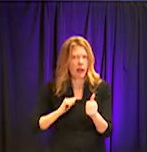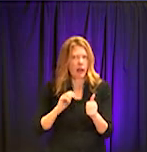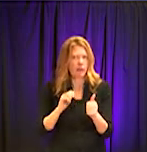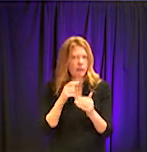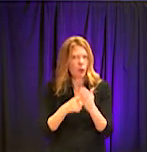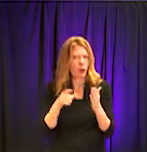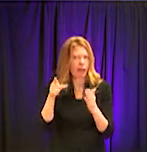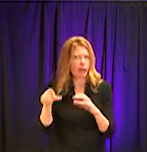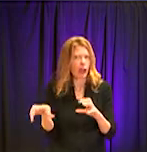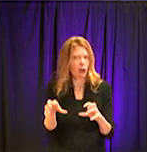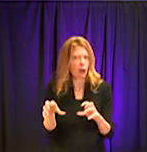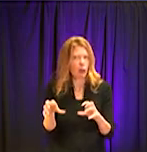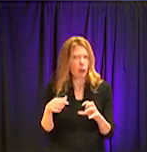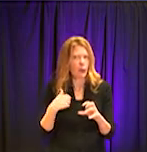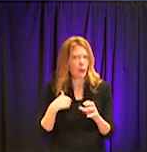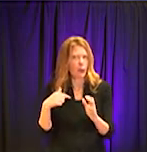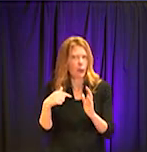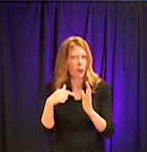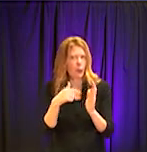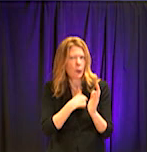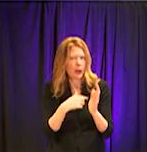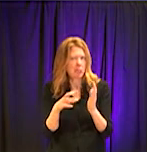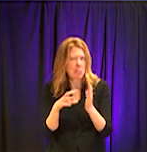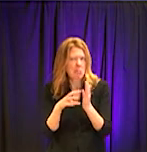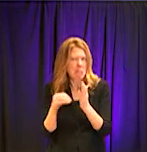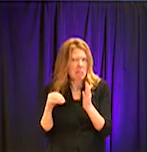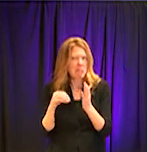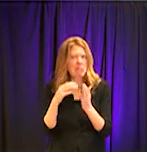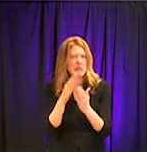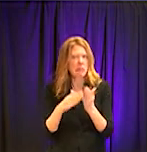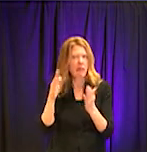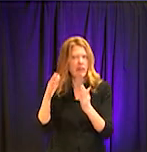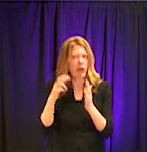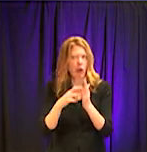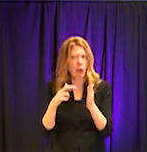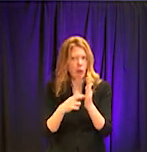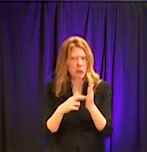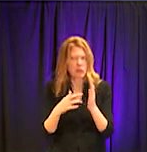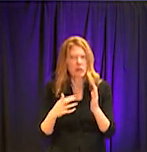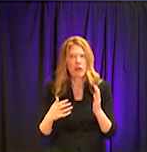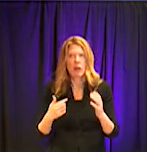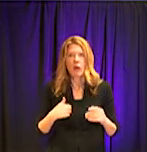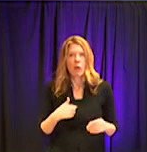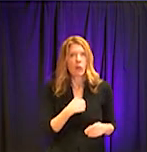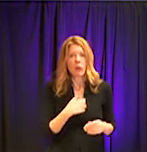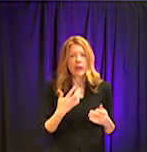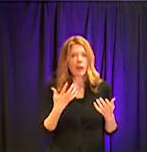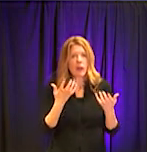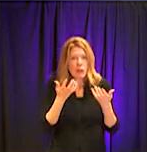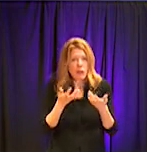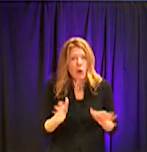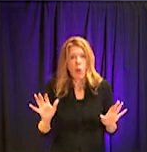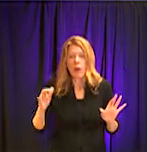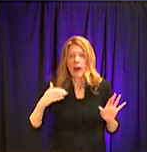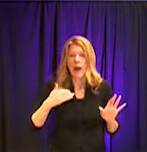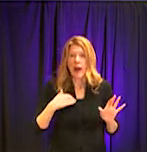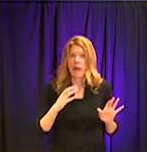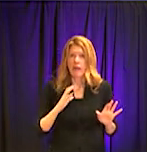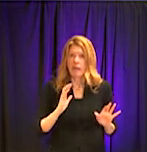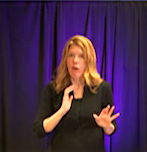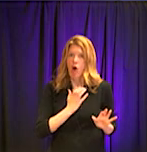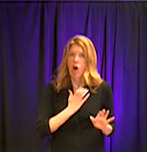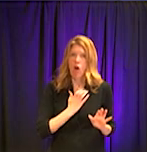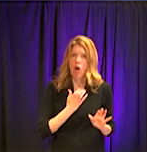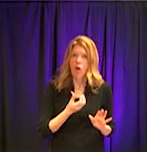for us as if we're the only city that does that and we're surrounded by areas that have not made